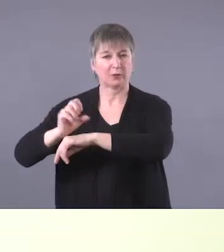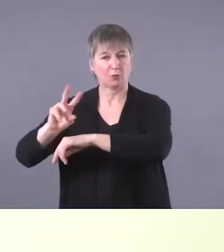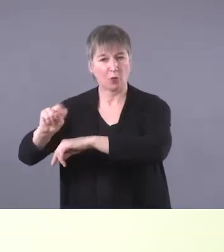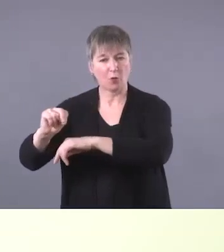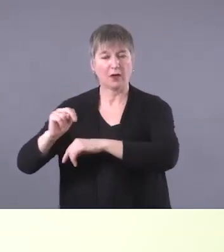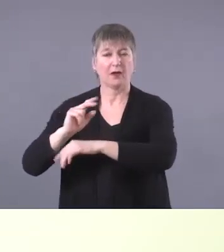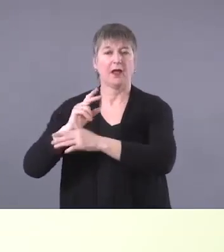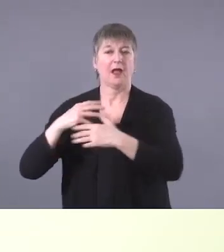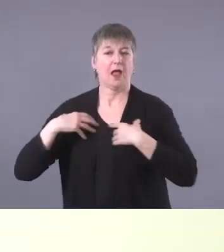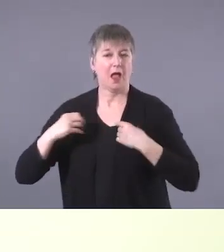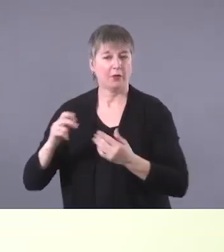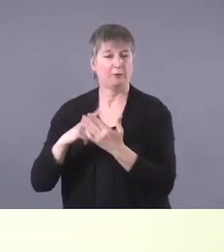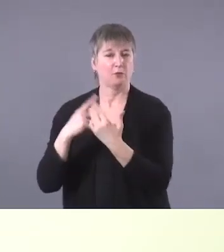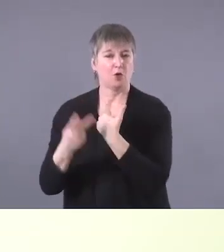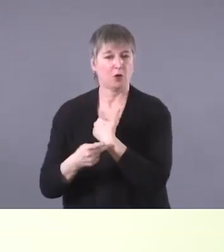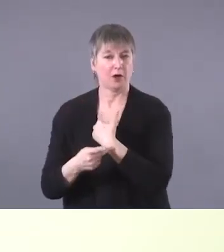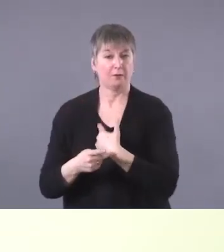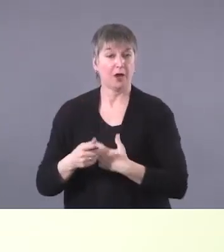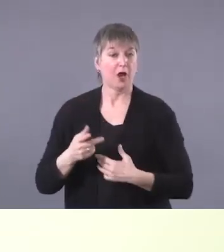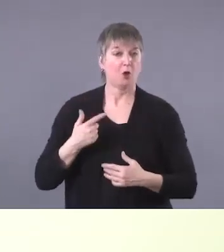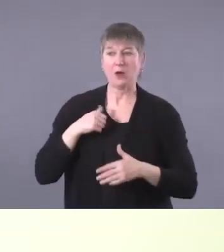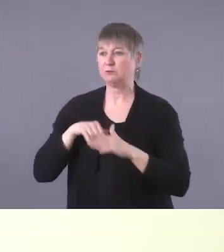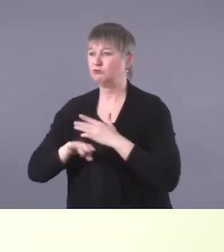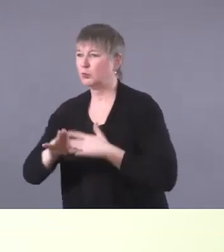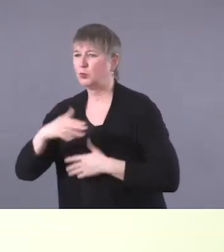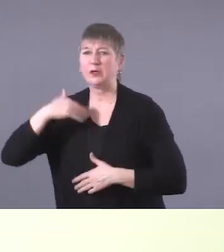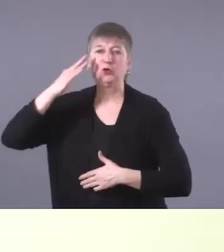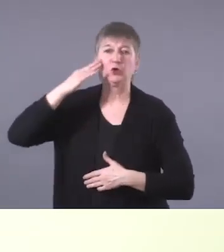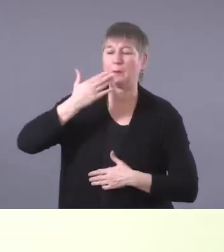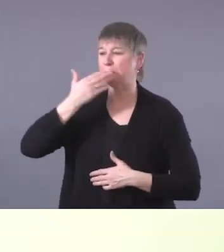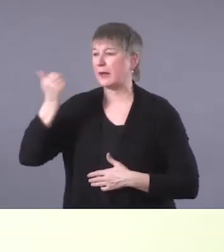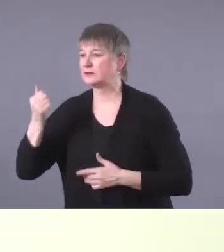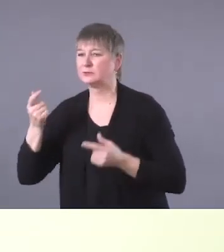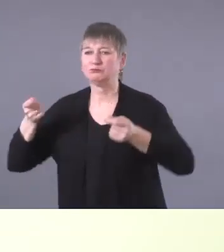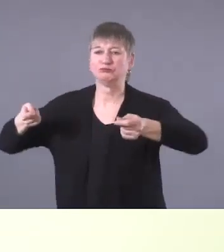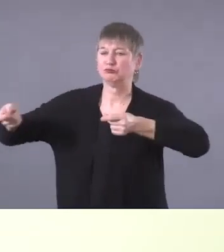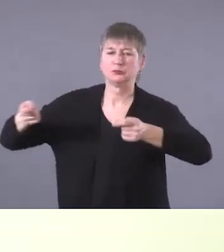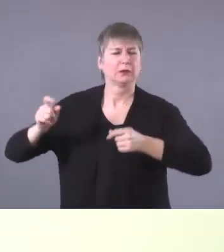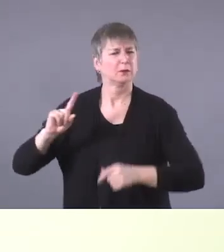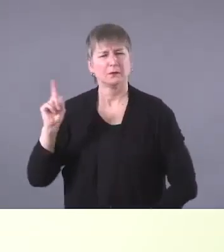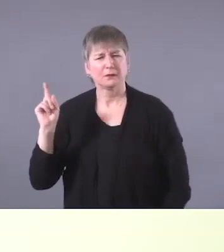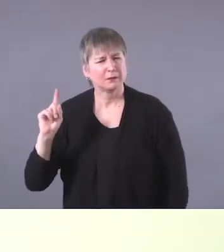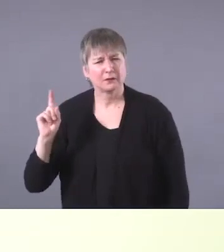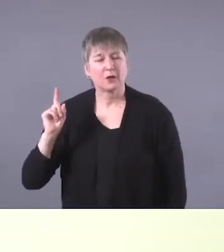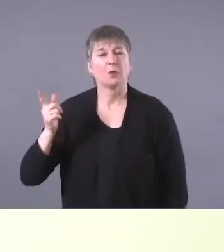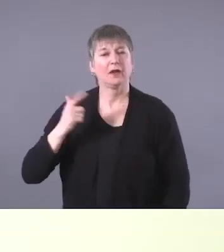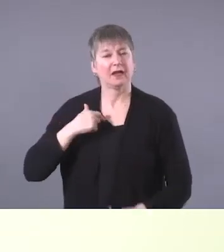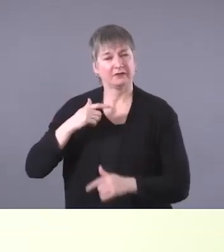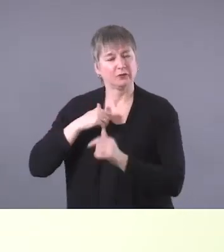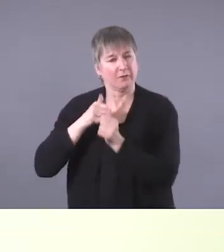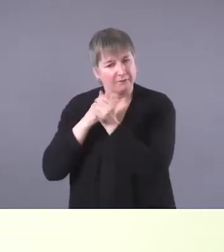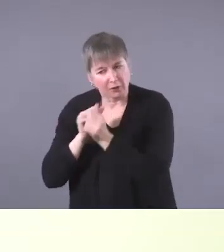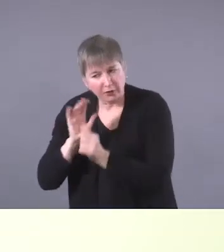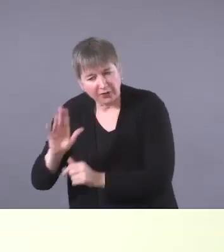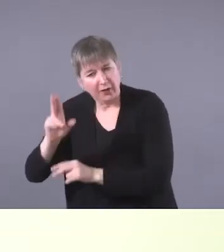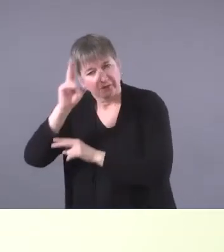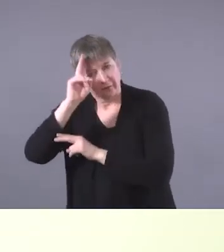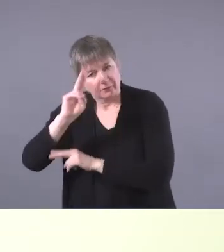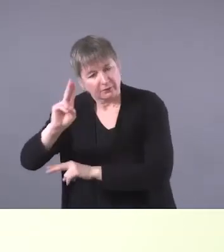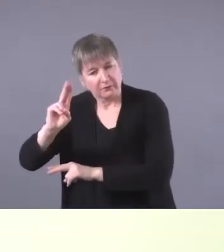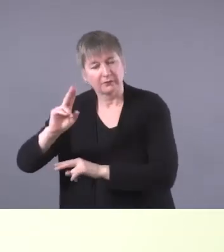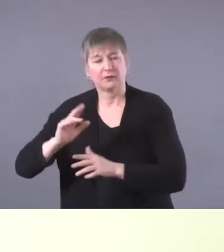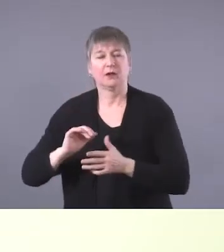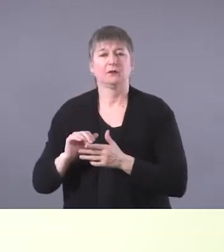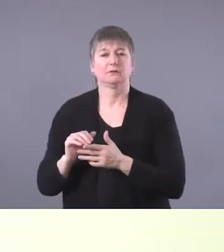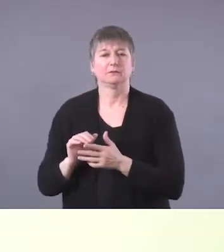we can't just assume we know what's best. We have to really be guided by their values and wishes. Um, the next